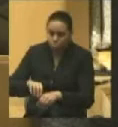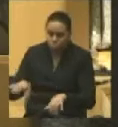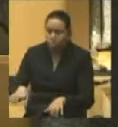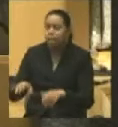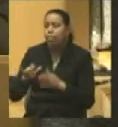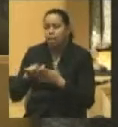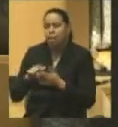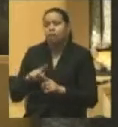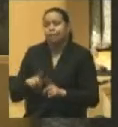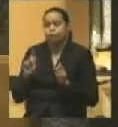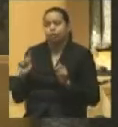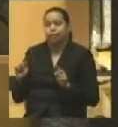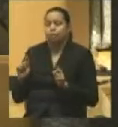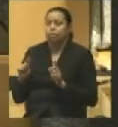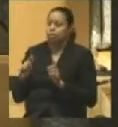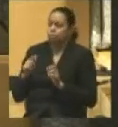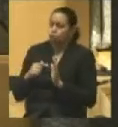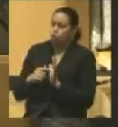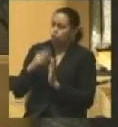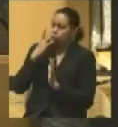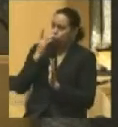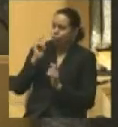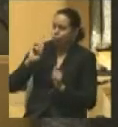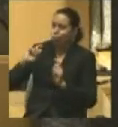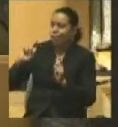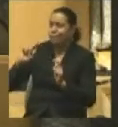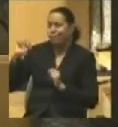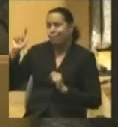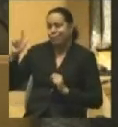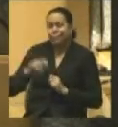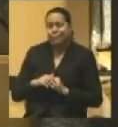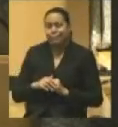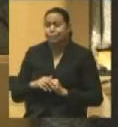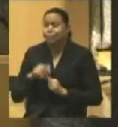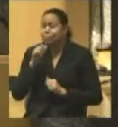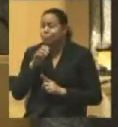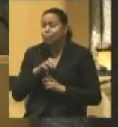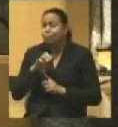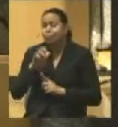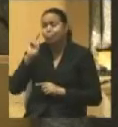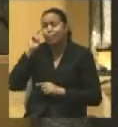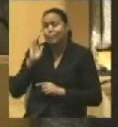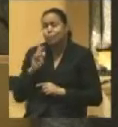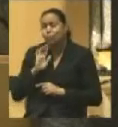me at any rate, a very surprising Lincoln, not the greatest politician of his age,